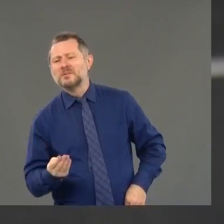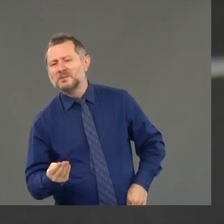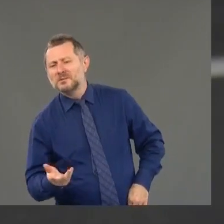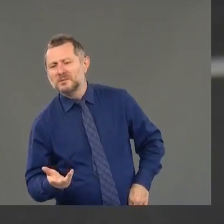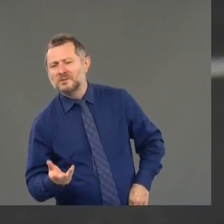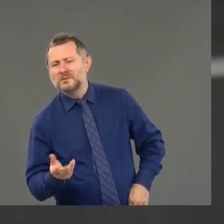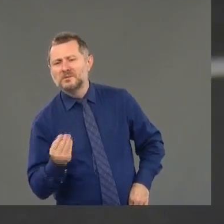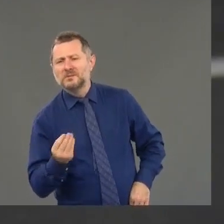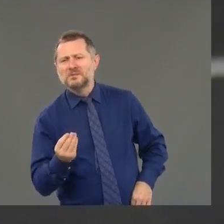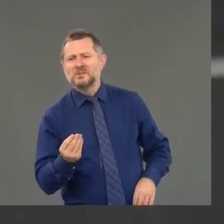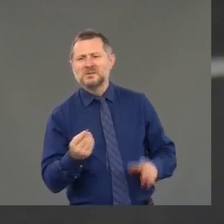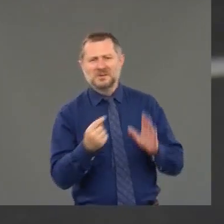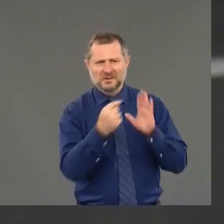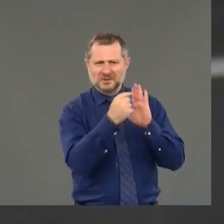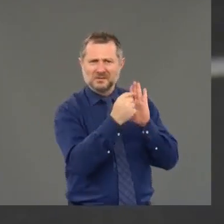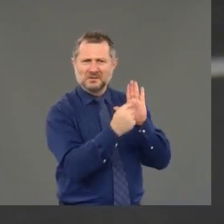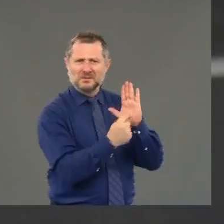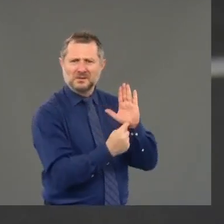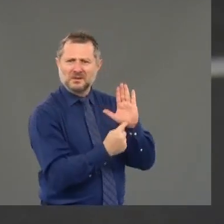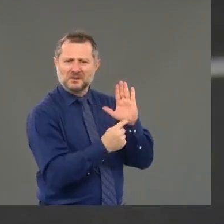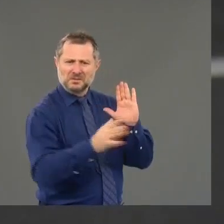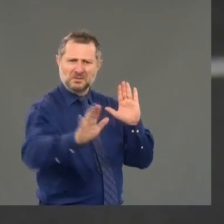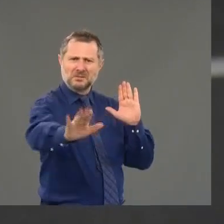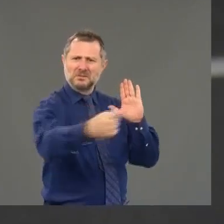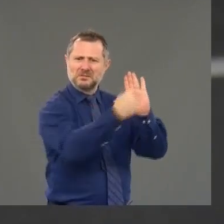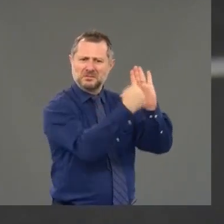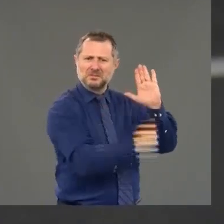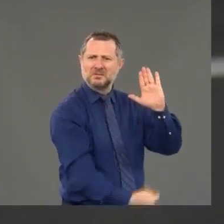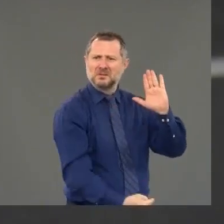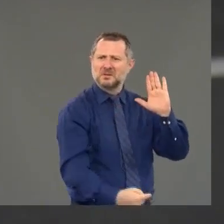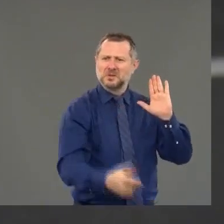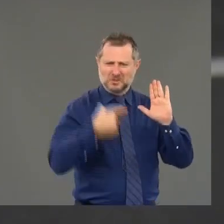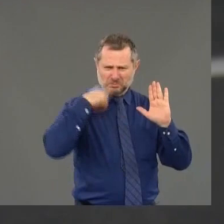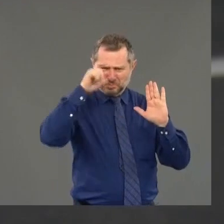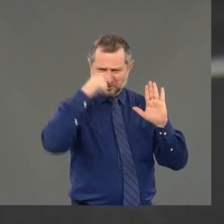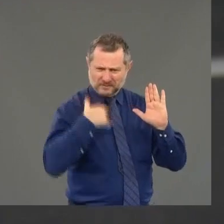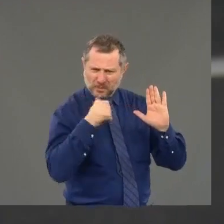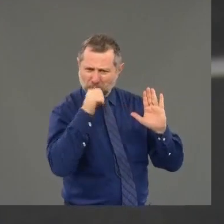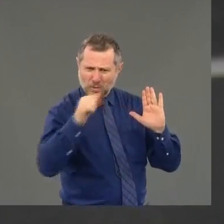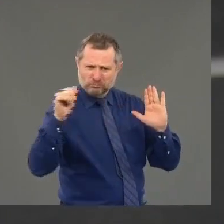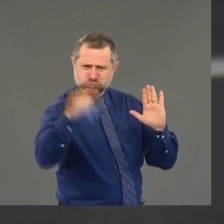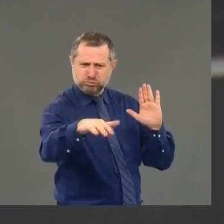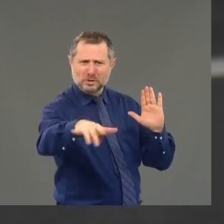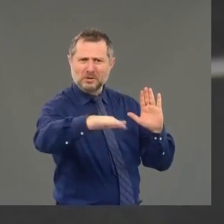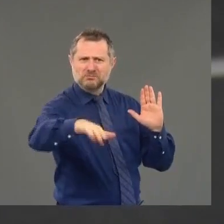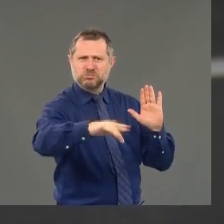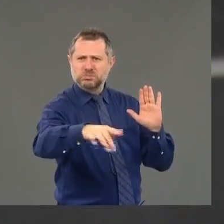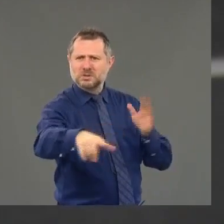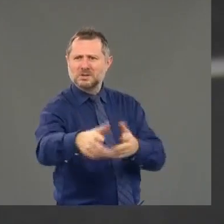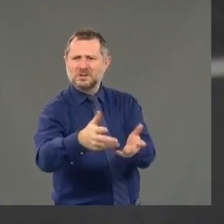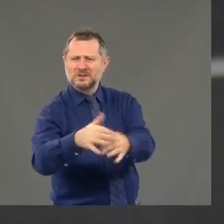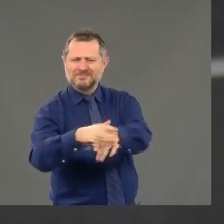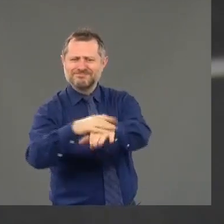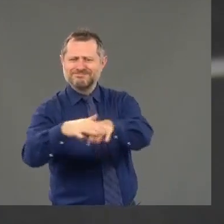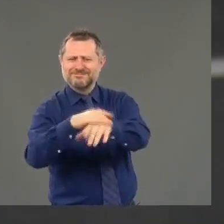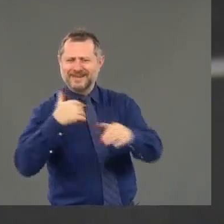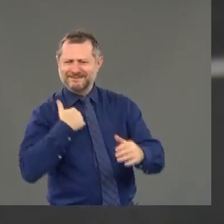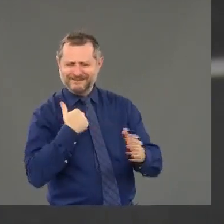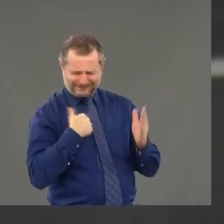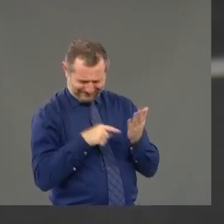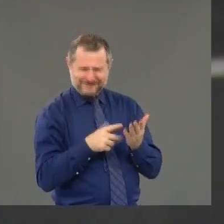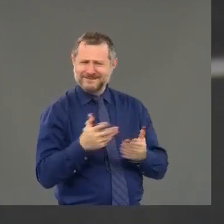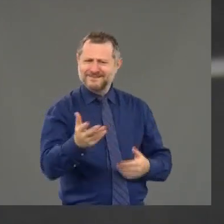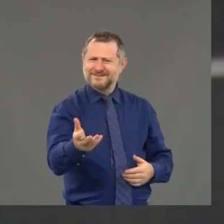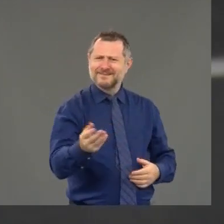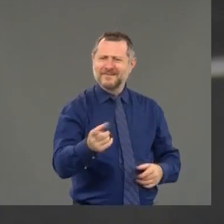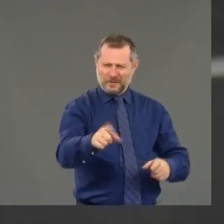guidelines. I'm looking at a picture of your establishment taken 25 minutes ago. And people are violating